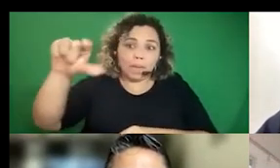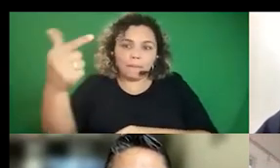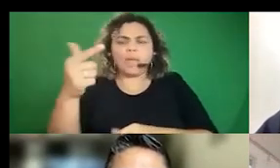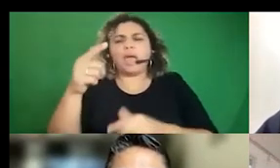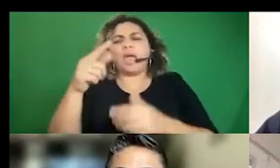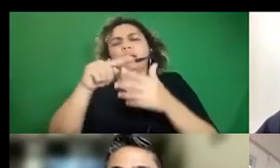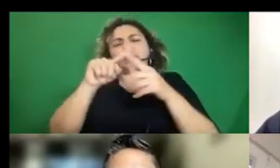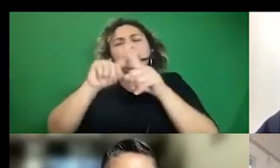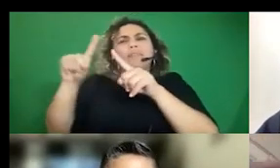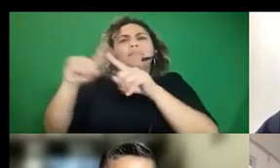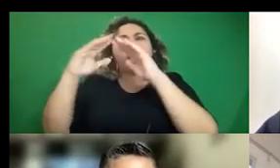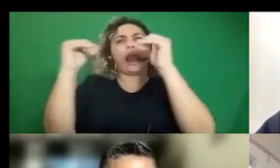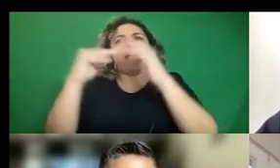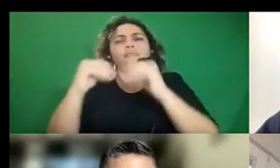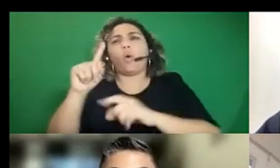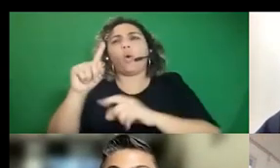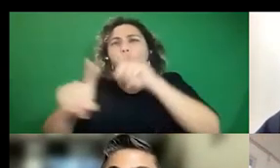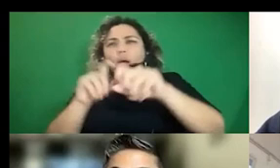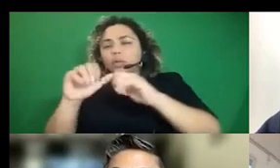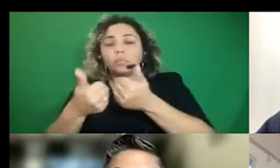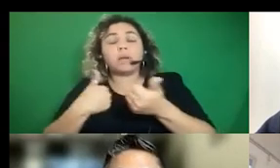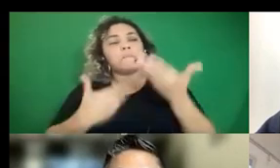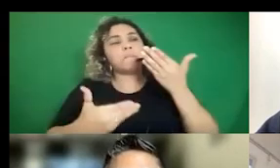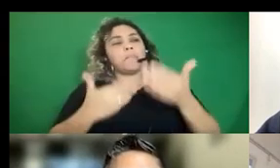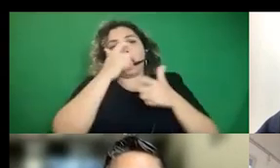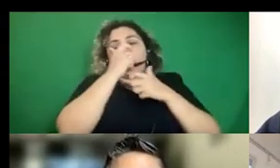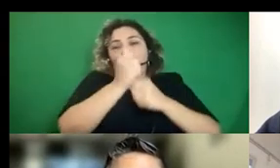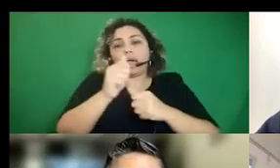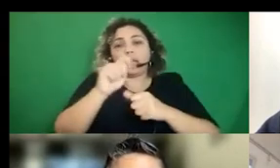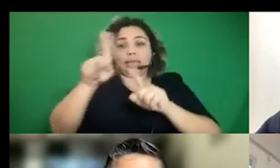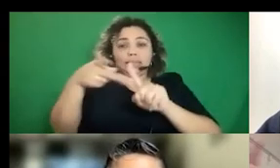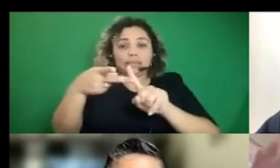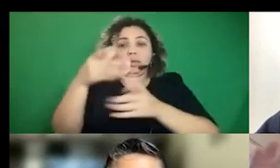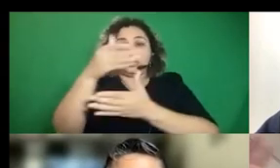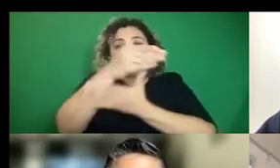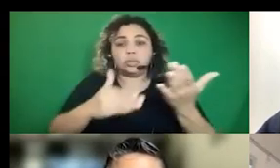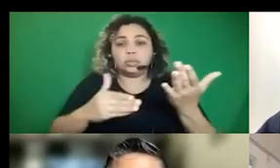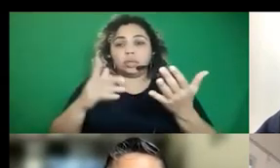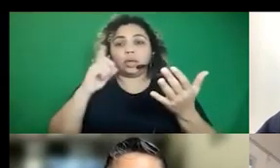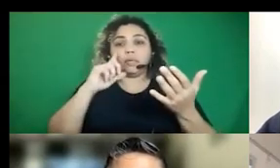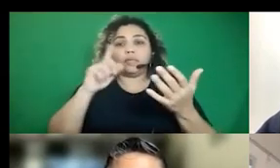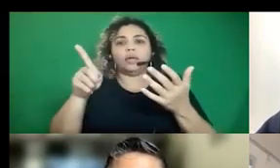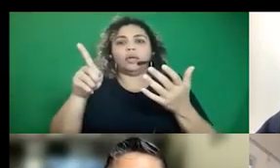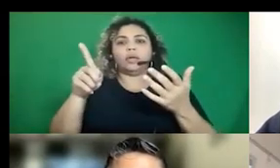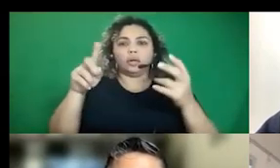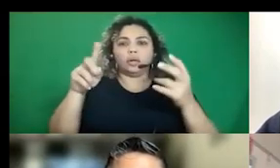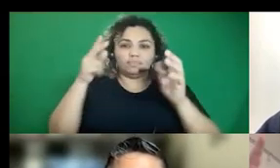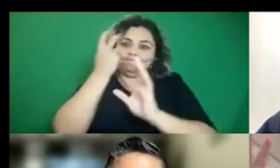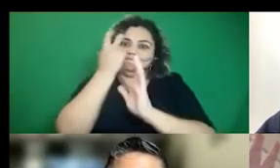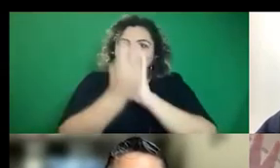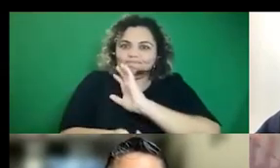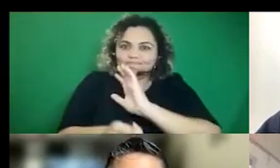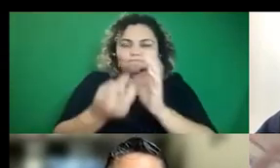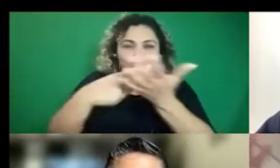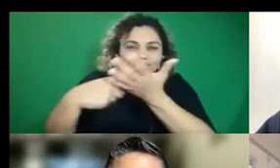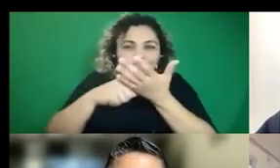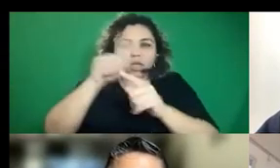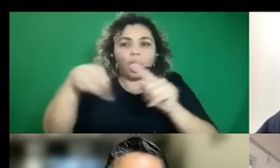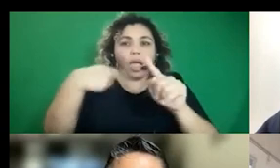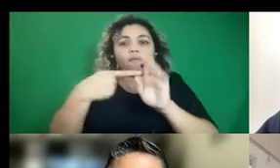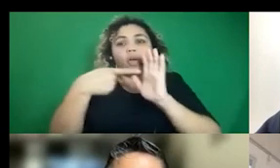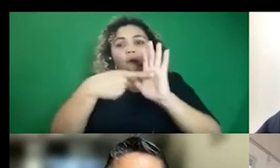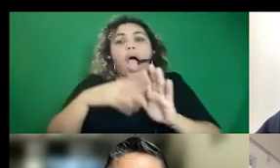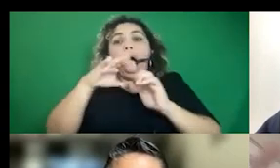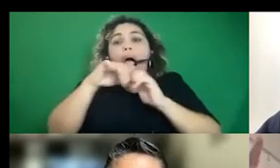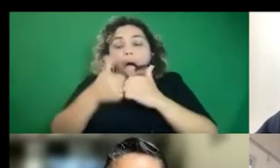And I thought it would be really interesting, maybe for like a second section or a deeper dive to be able to look into like an example of